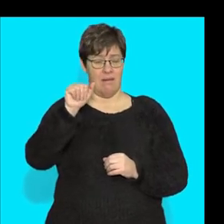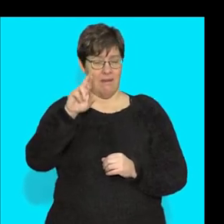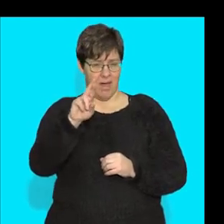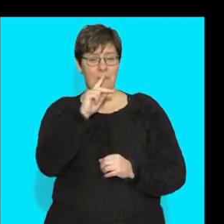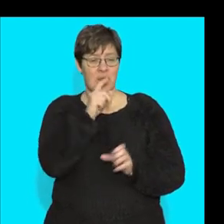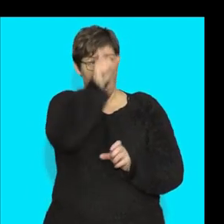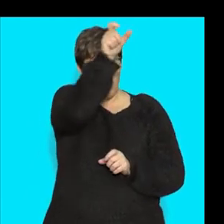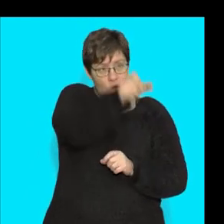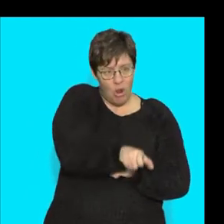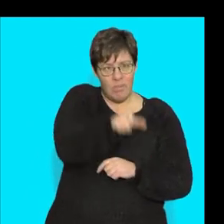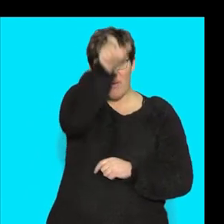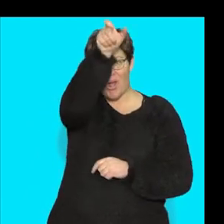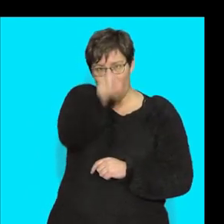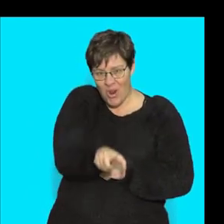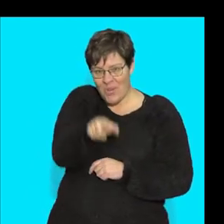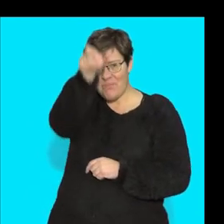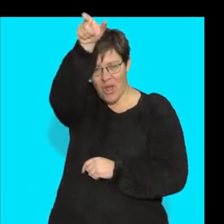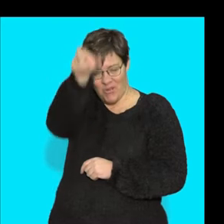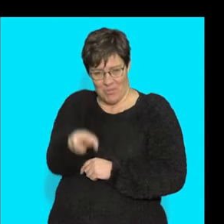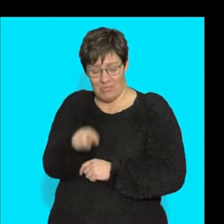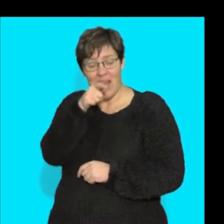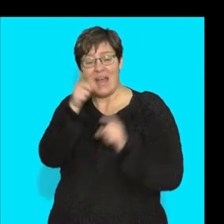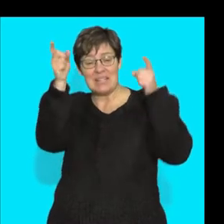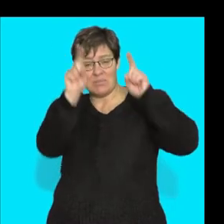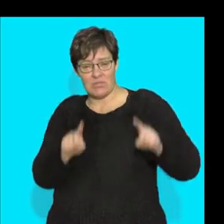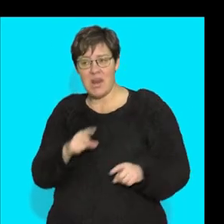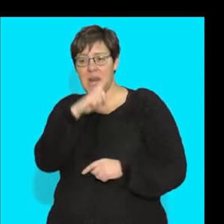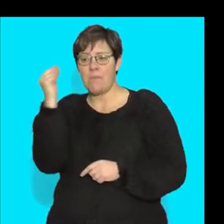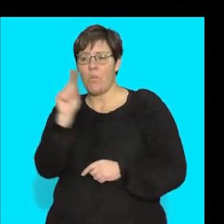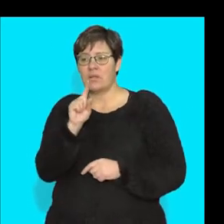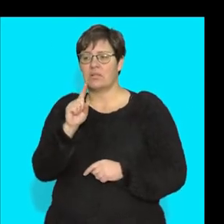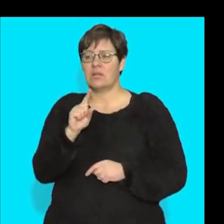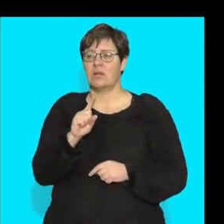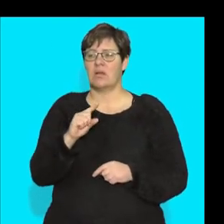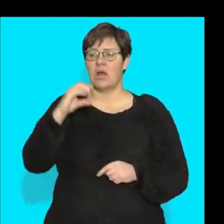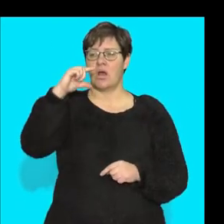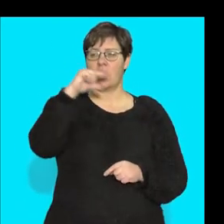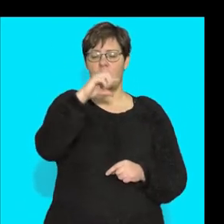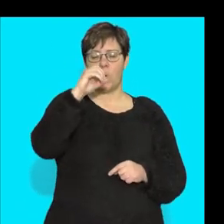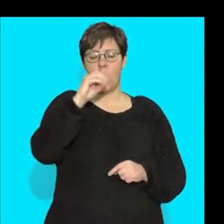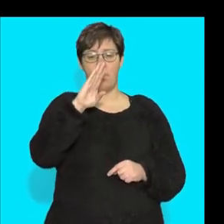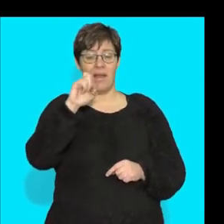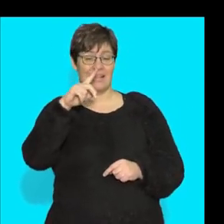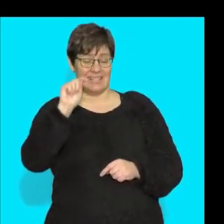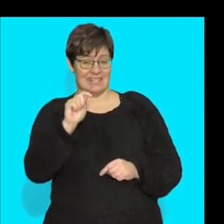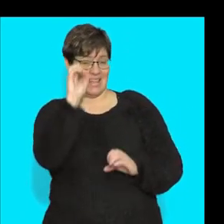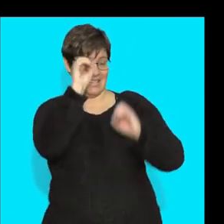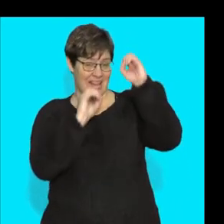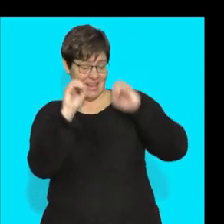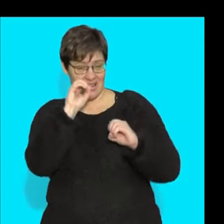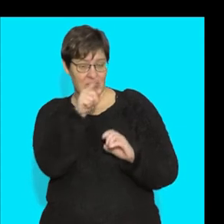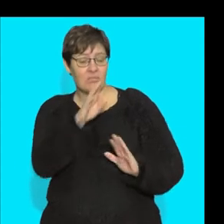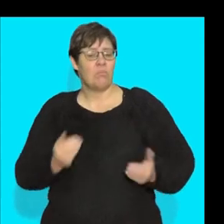-shaped. And these guys have got very special cells called goblet cells. And those goblet cells very